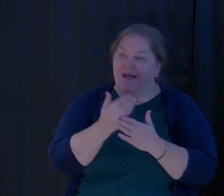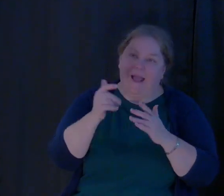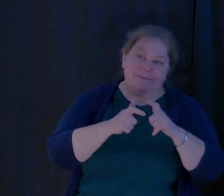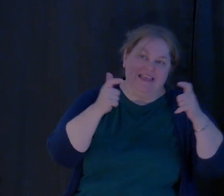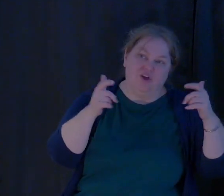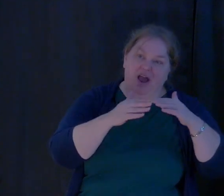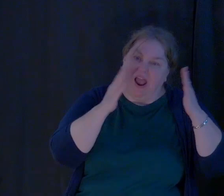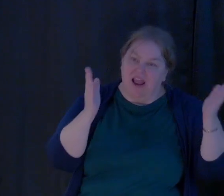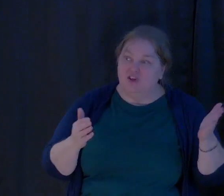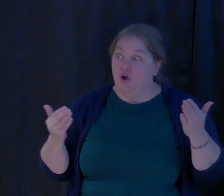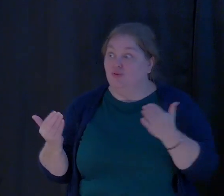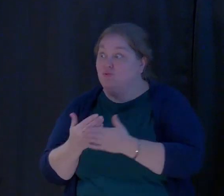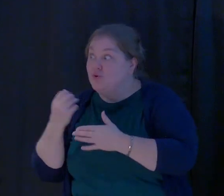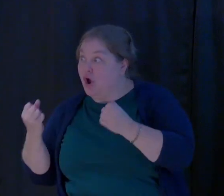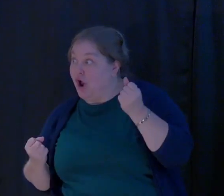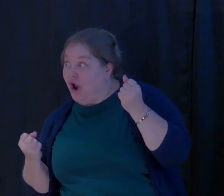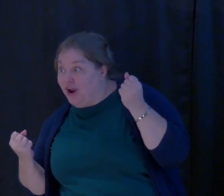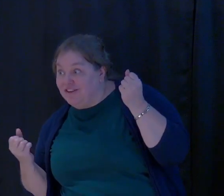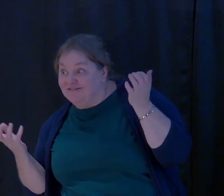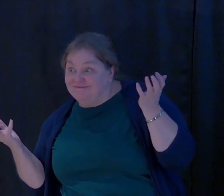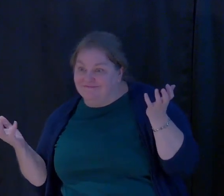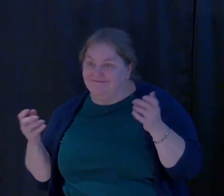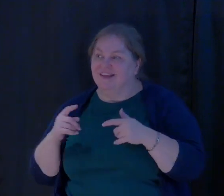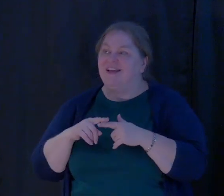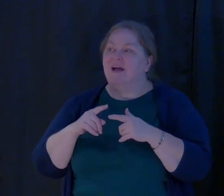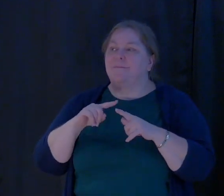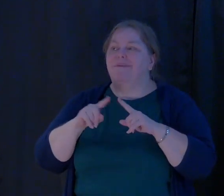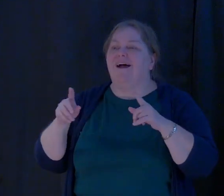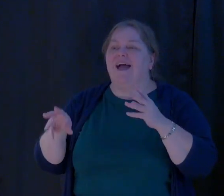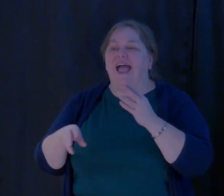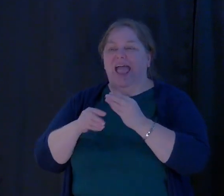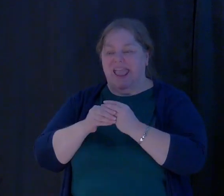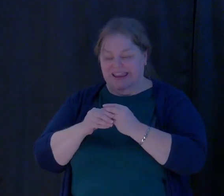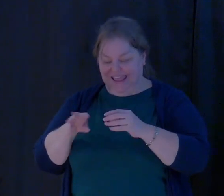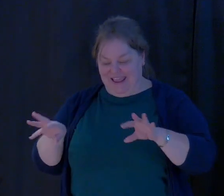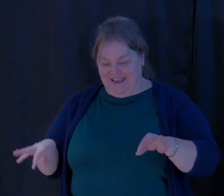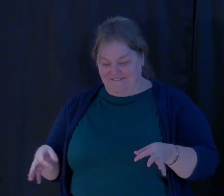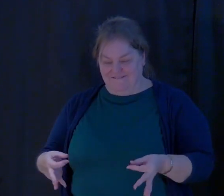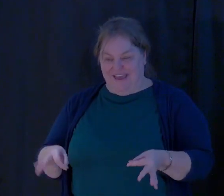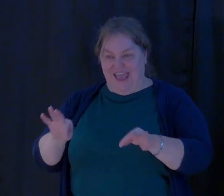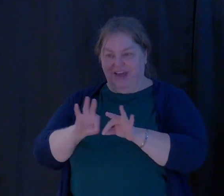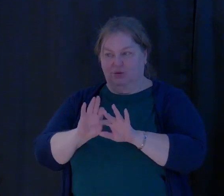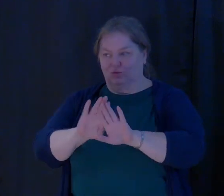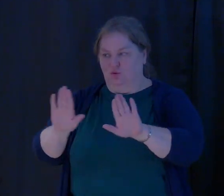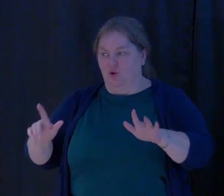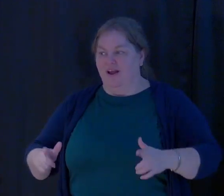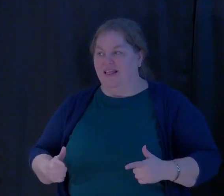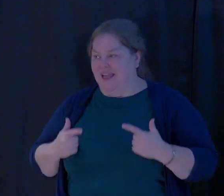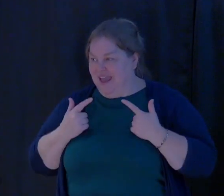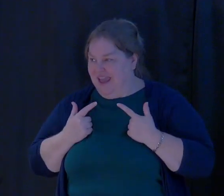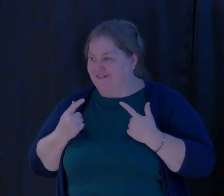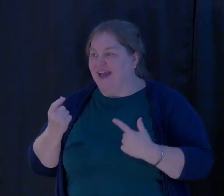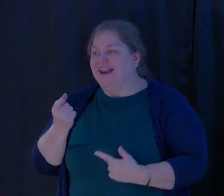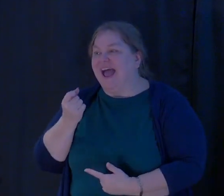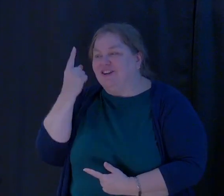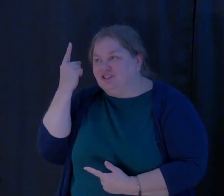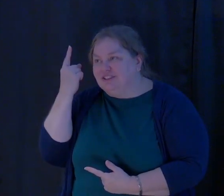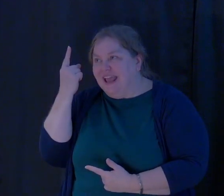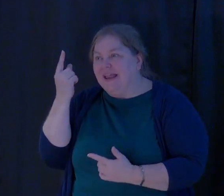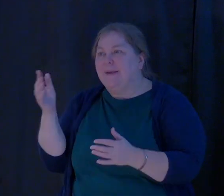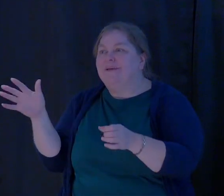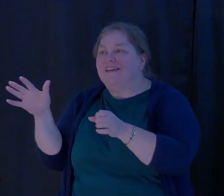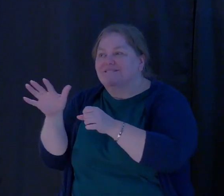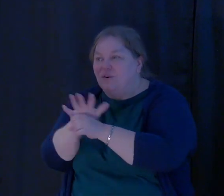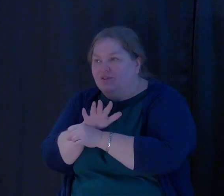a new car. Adding value to our life in 2023 is understanding and be filled with the fullness